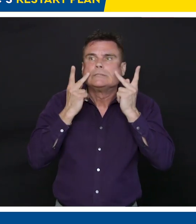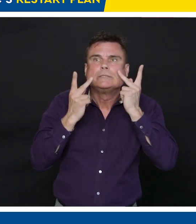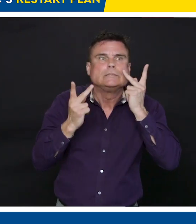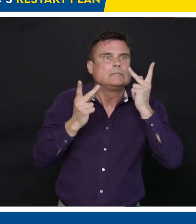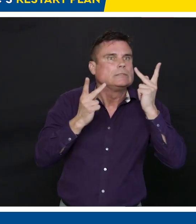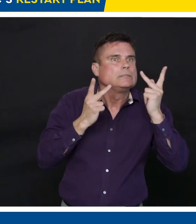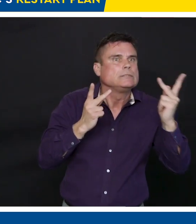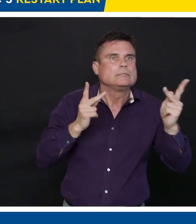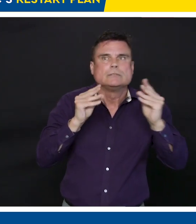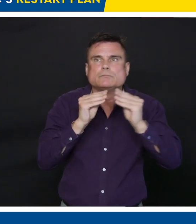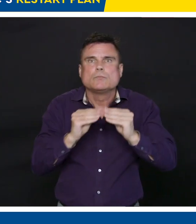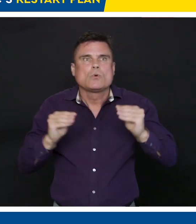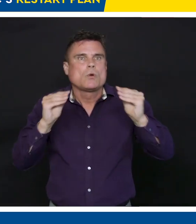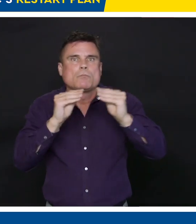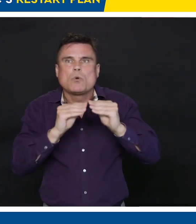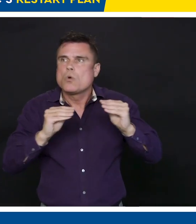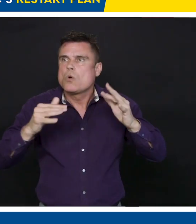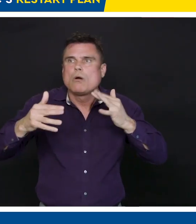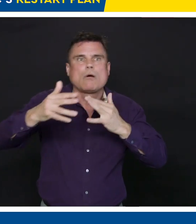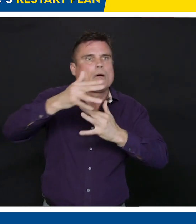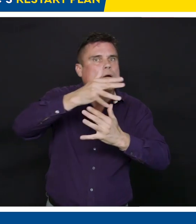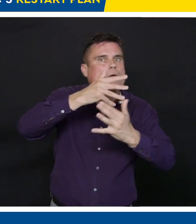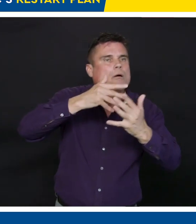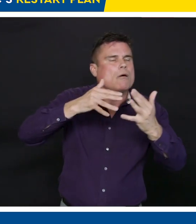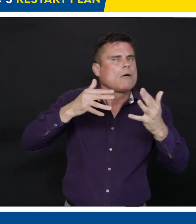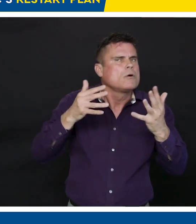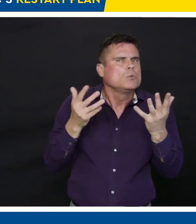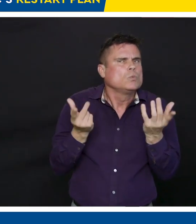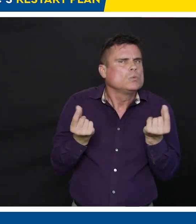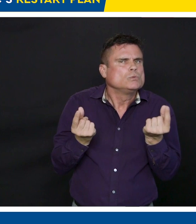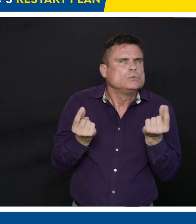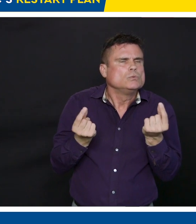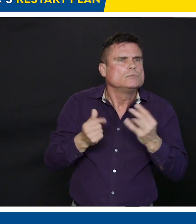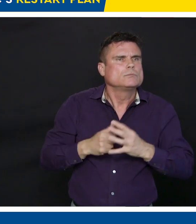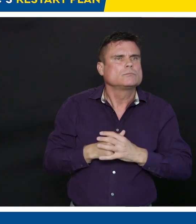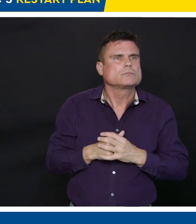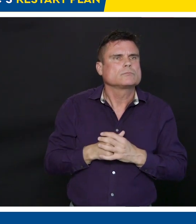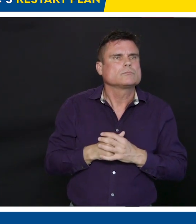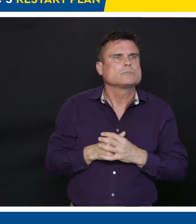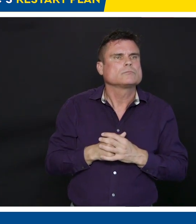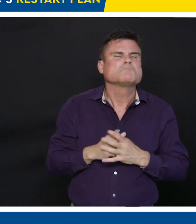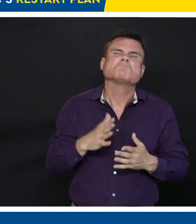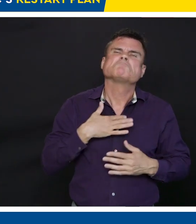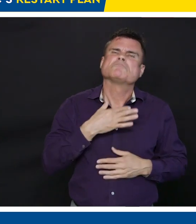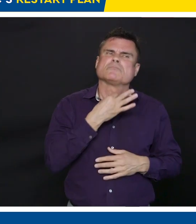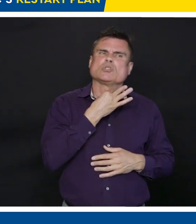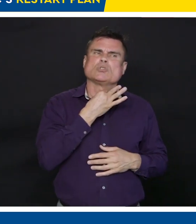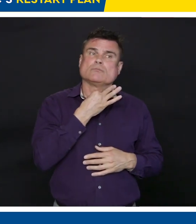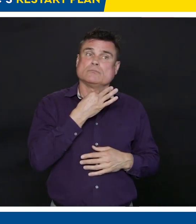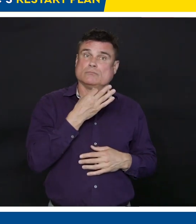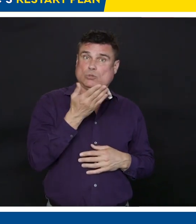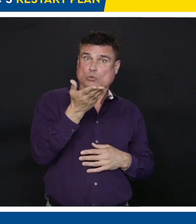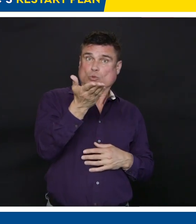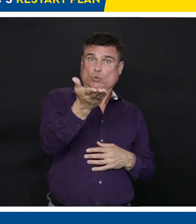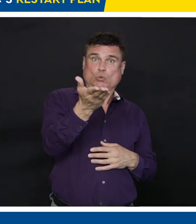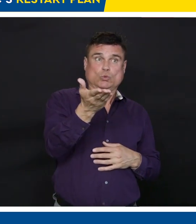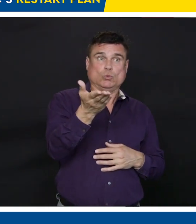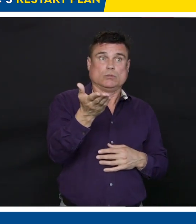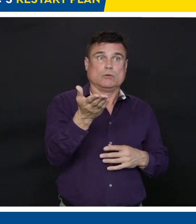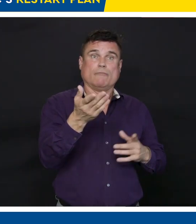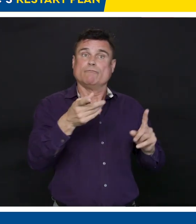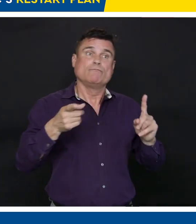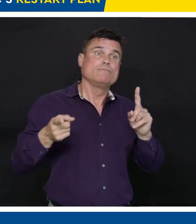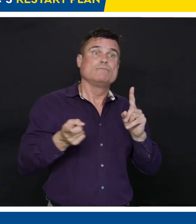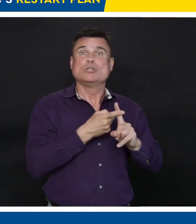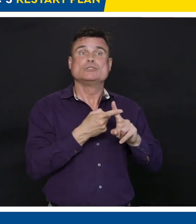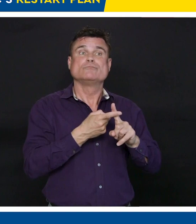question is, I'm curious, what's the first thing you're going to do once these restrictions are lifted, whether it's going out for dinner, getting your hair wetter, hugging, so on?